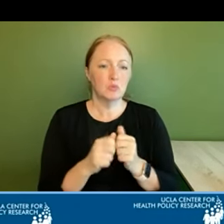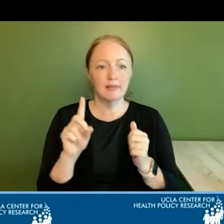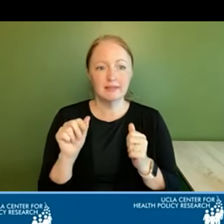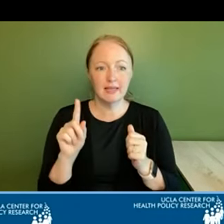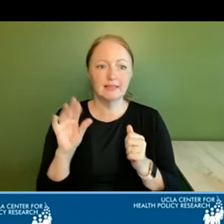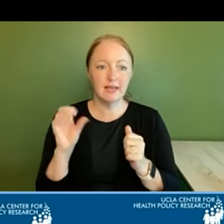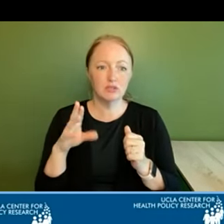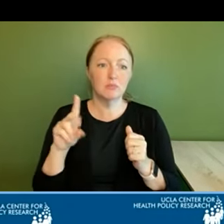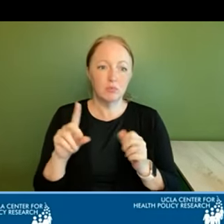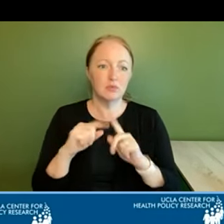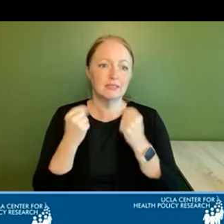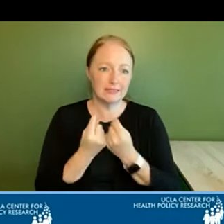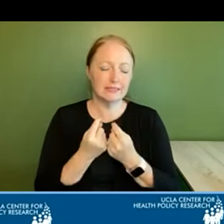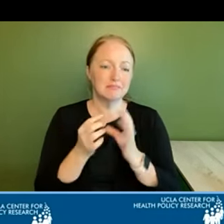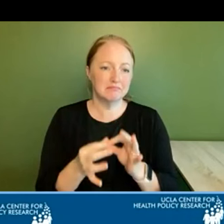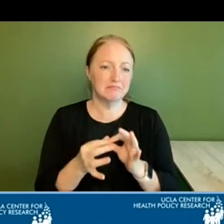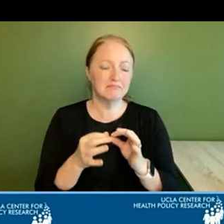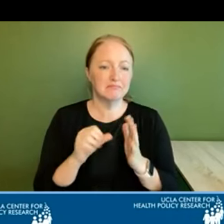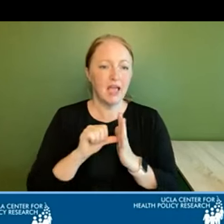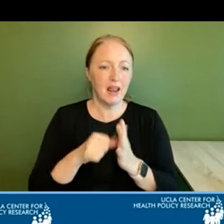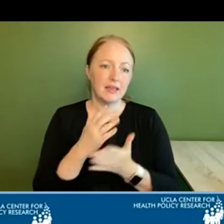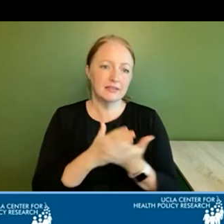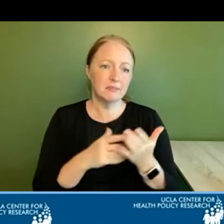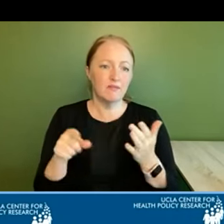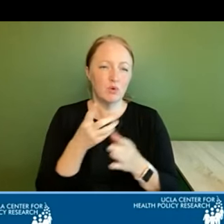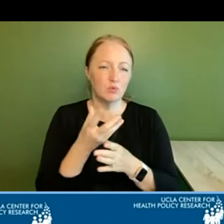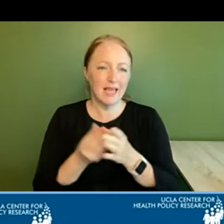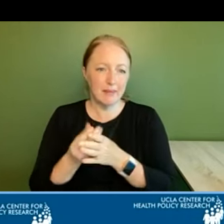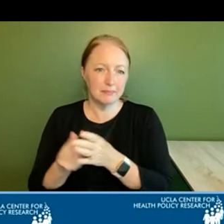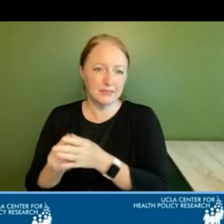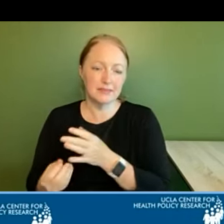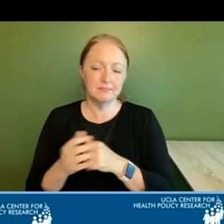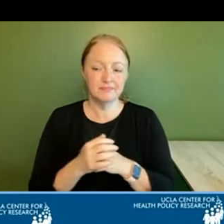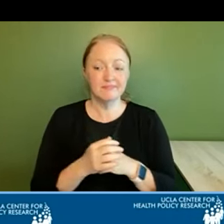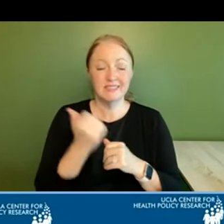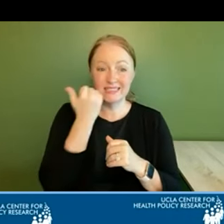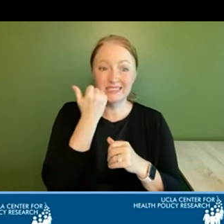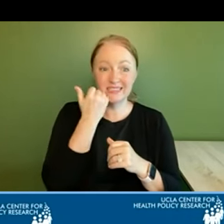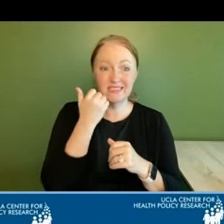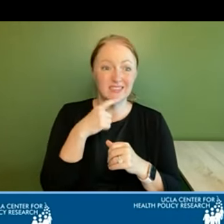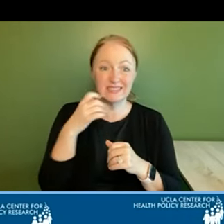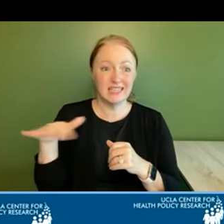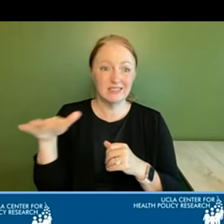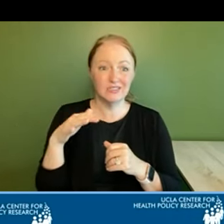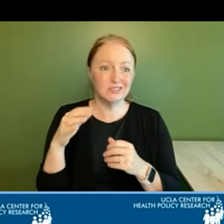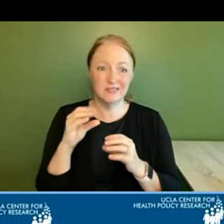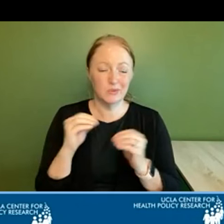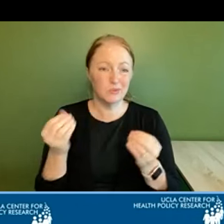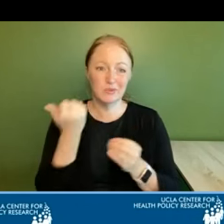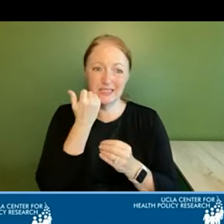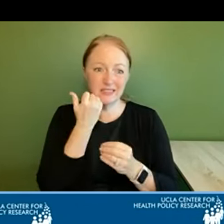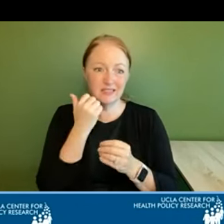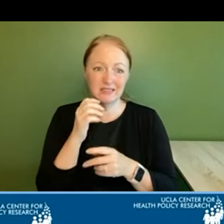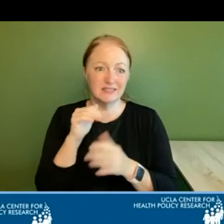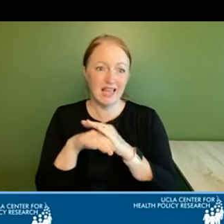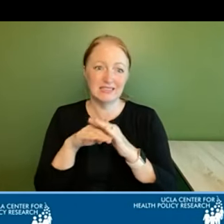dashboard team um on highlighting some of those gaps and there are dental deserts in california where there is very little